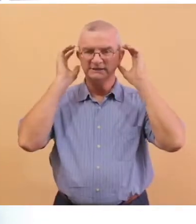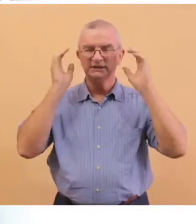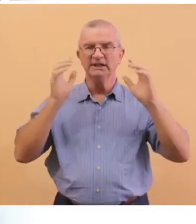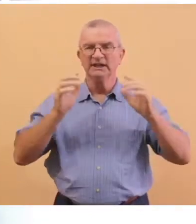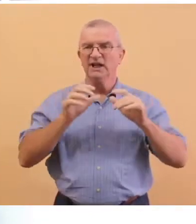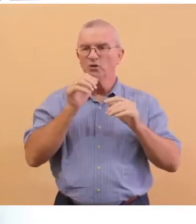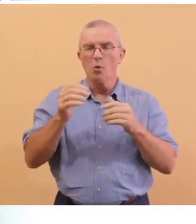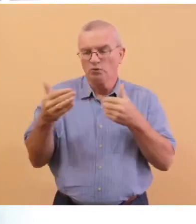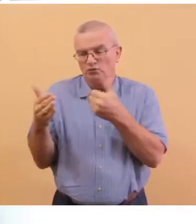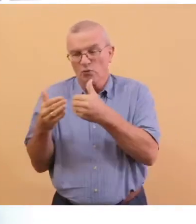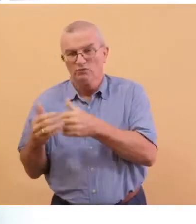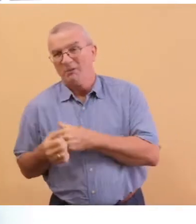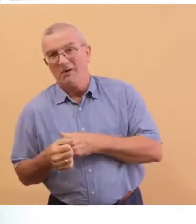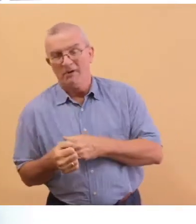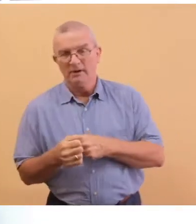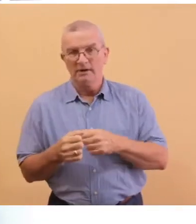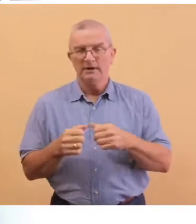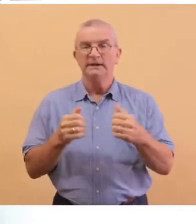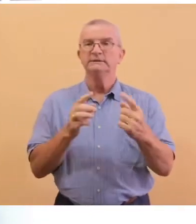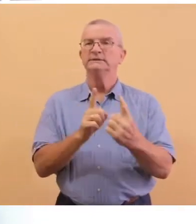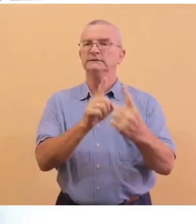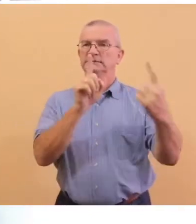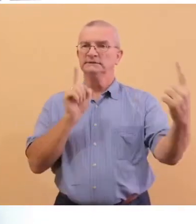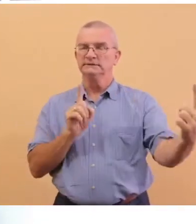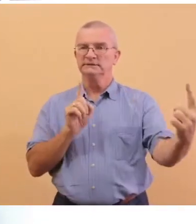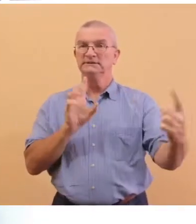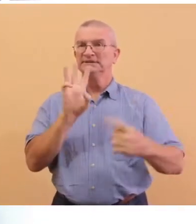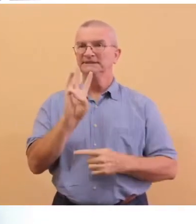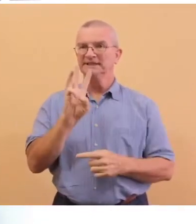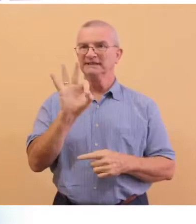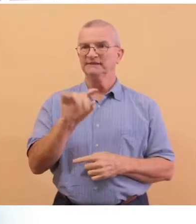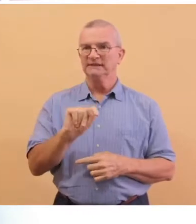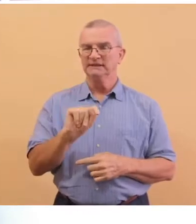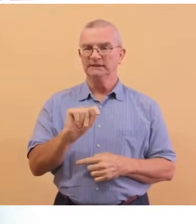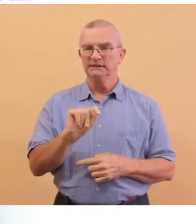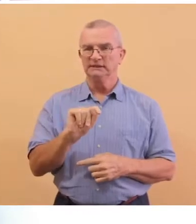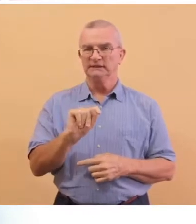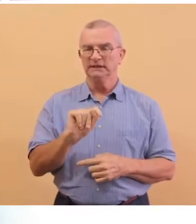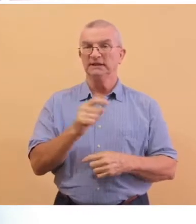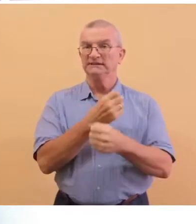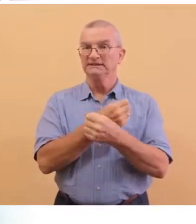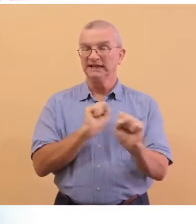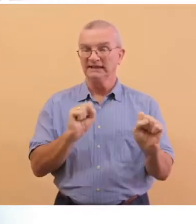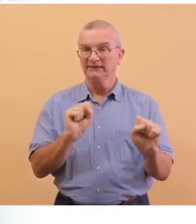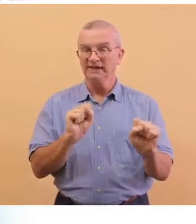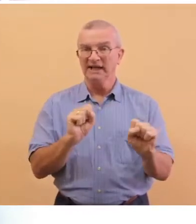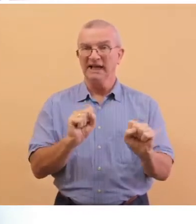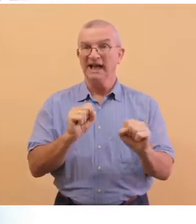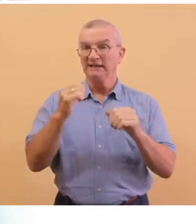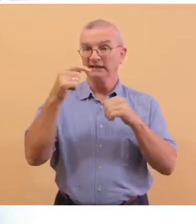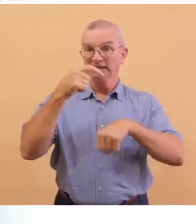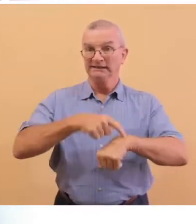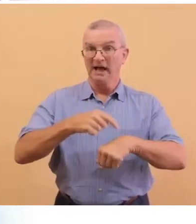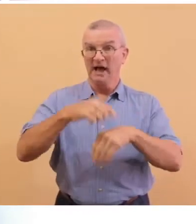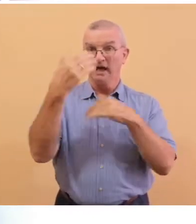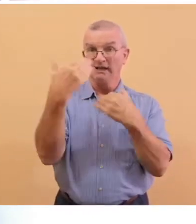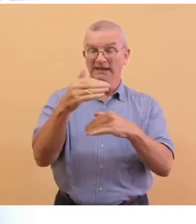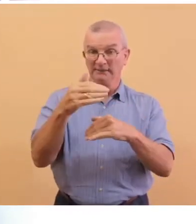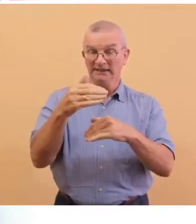rubbing shoulders. Six feet apart is a safe distance, and the curfew is still in effect.